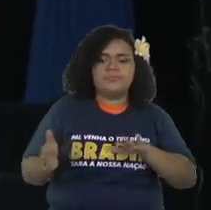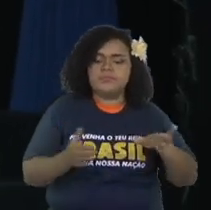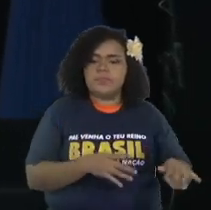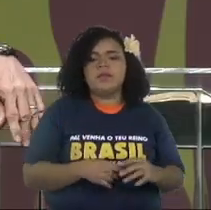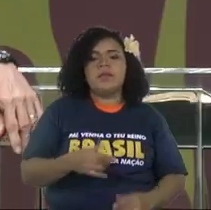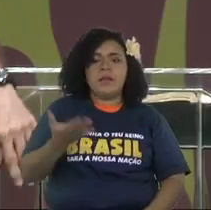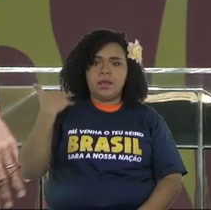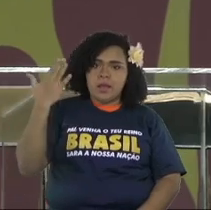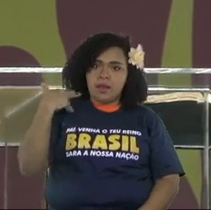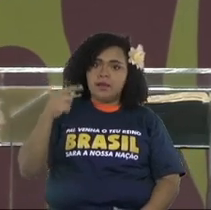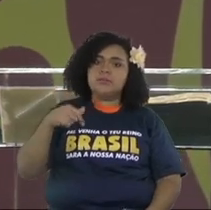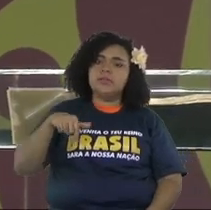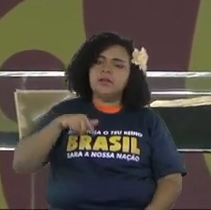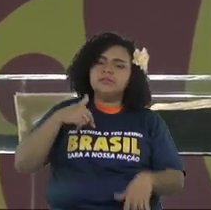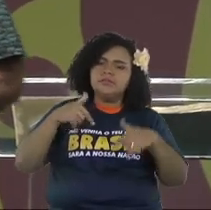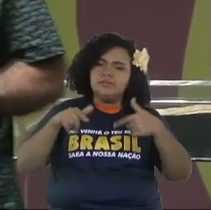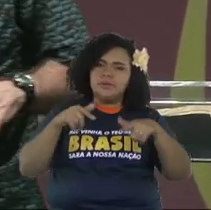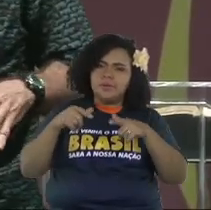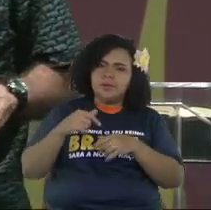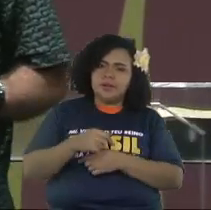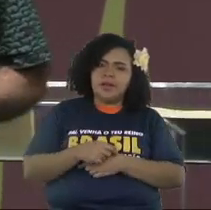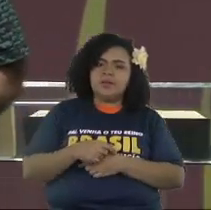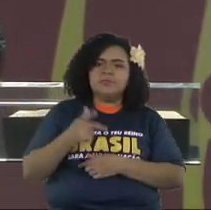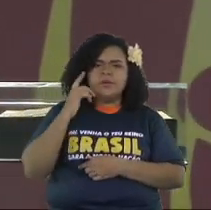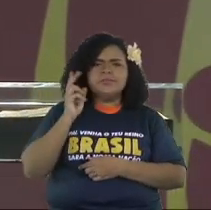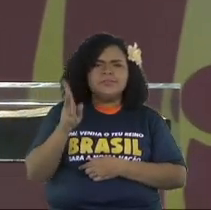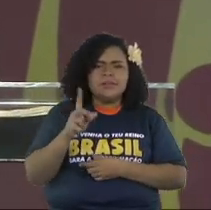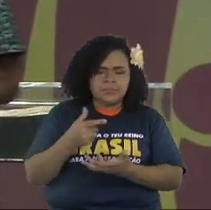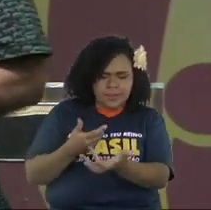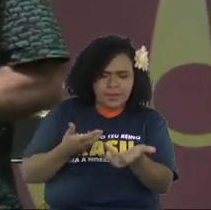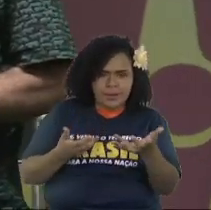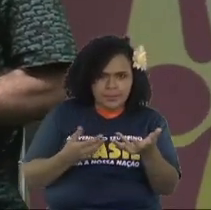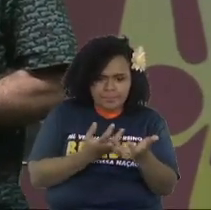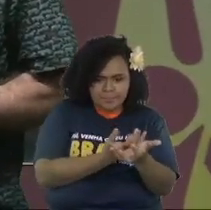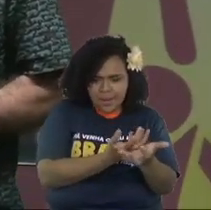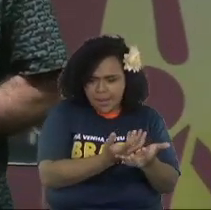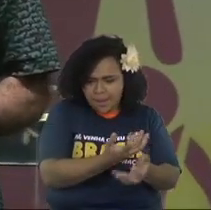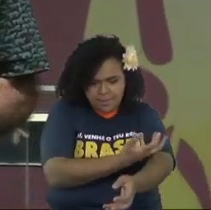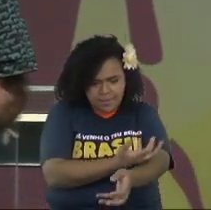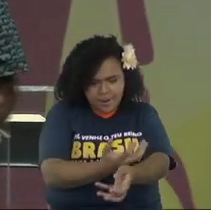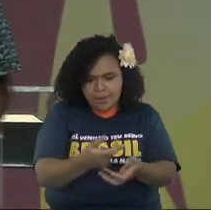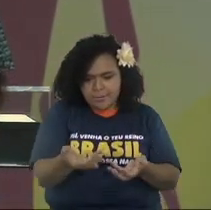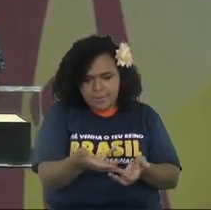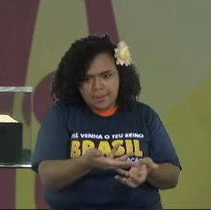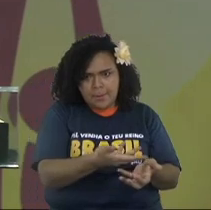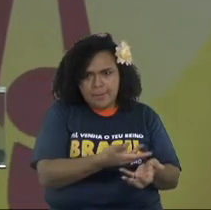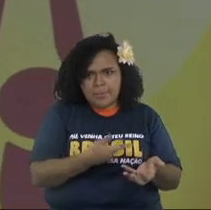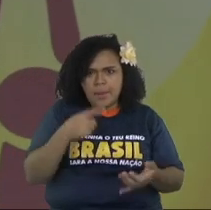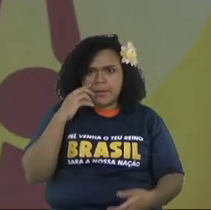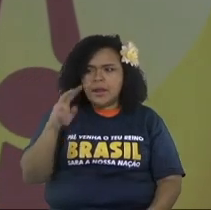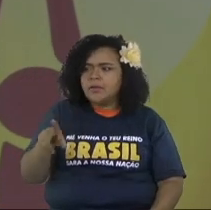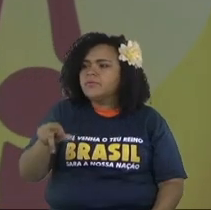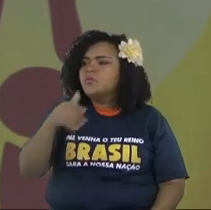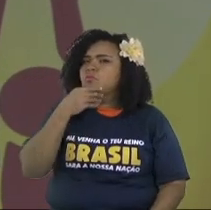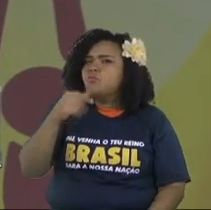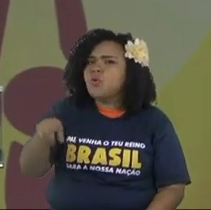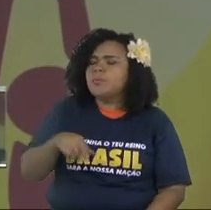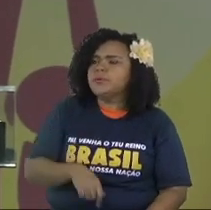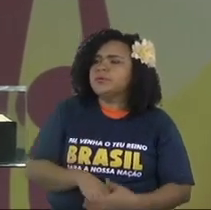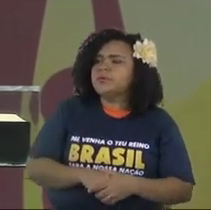was switching a lot of the guys that used to trim my grass and stuff and take care of my garden